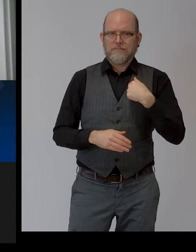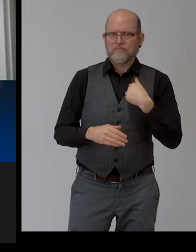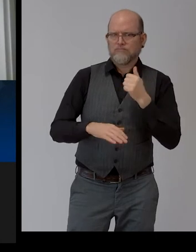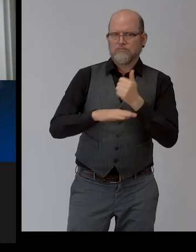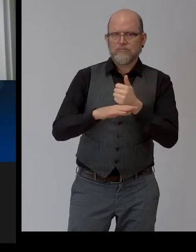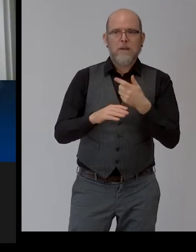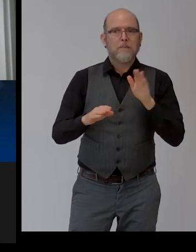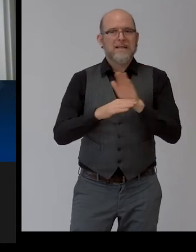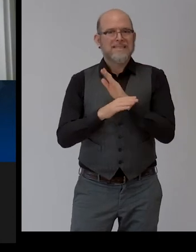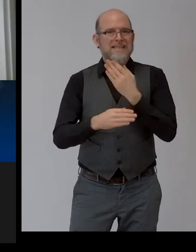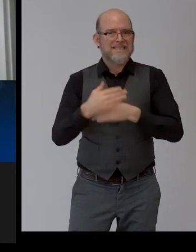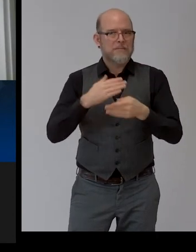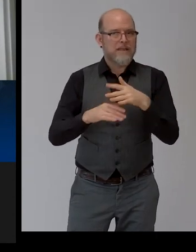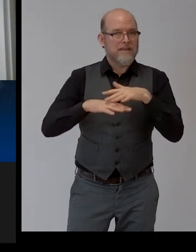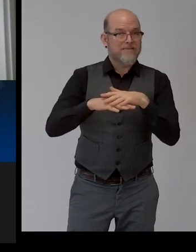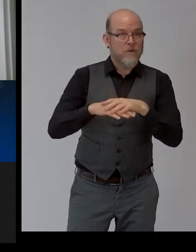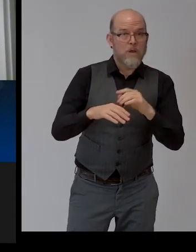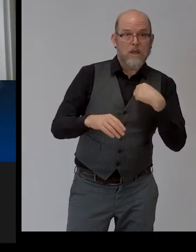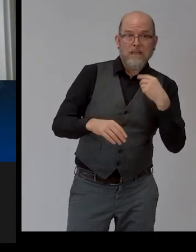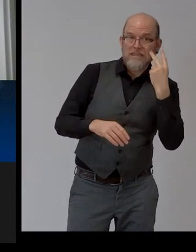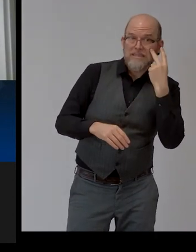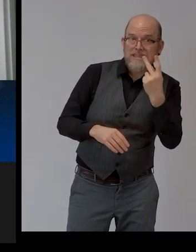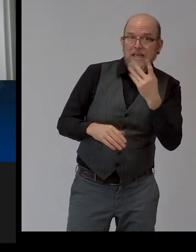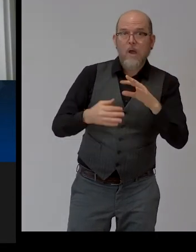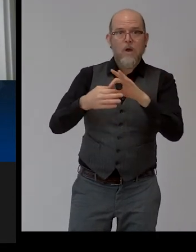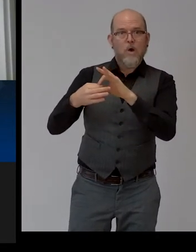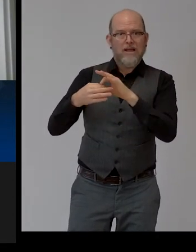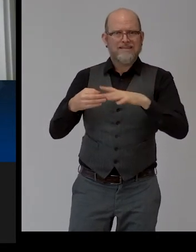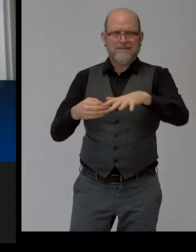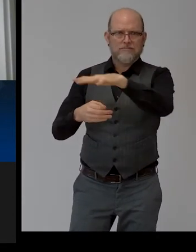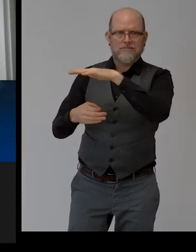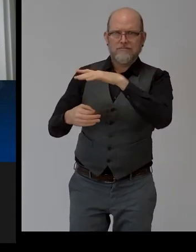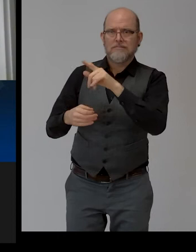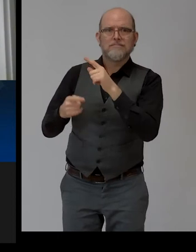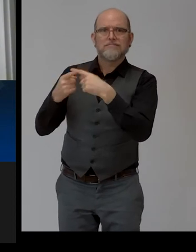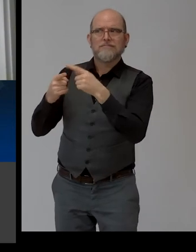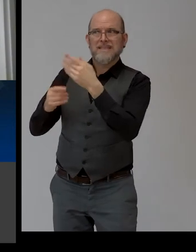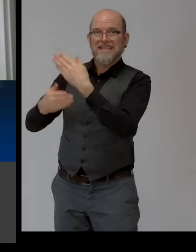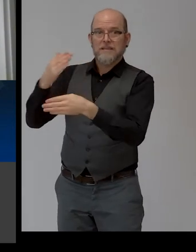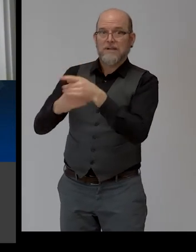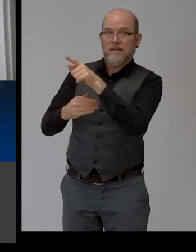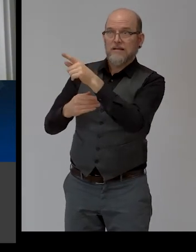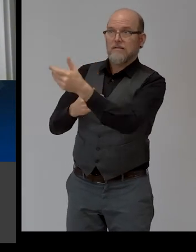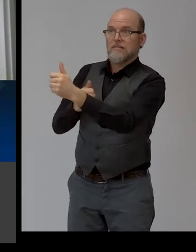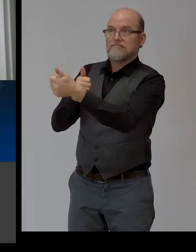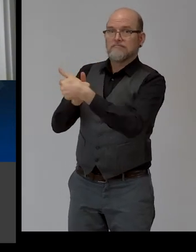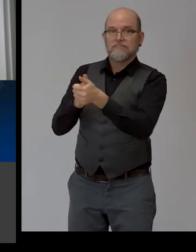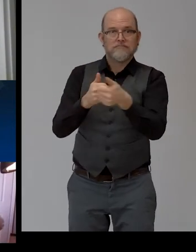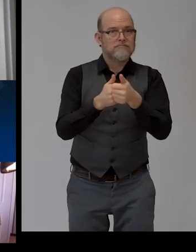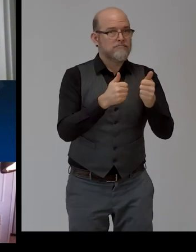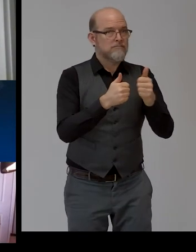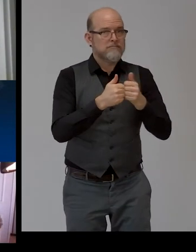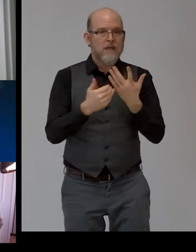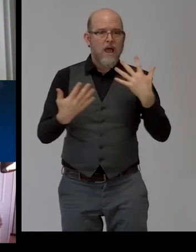with and for persons with disabilities and development partners together to work towards building an inclusive labor market system. Of course,